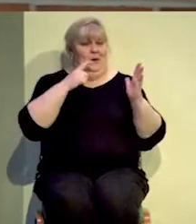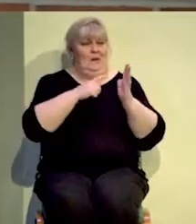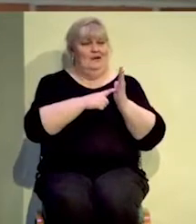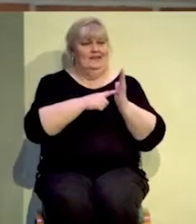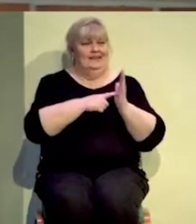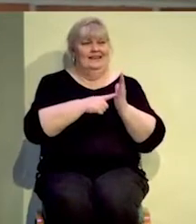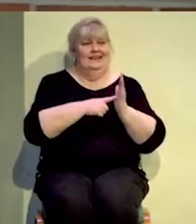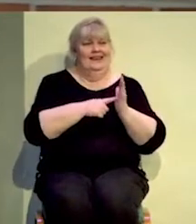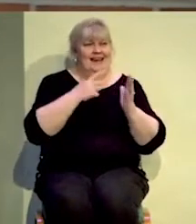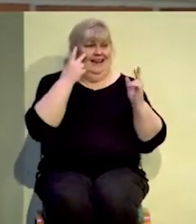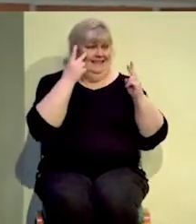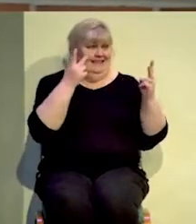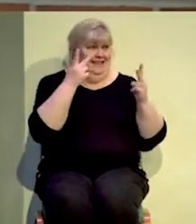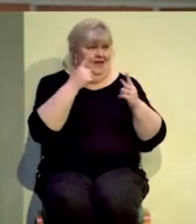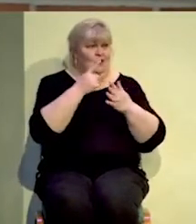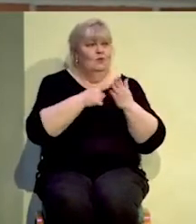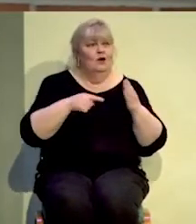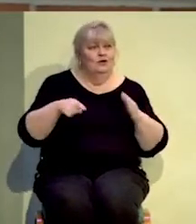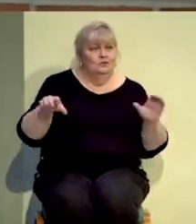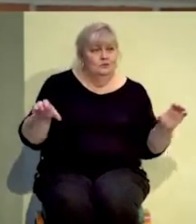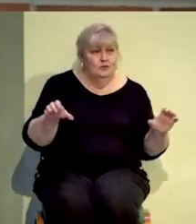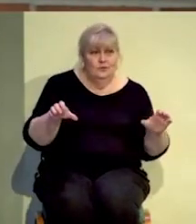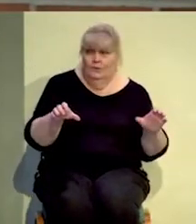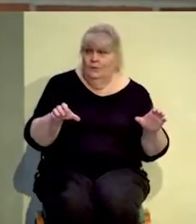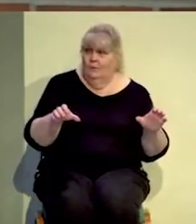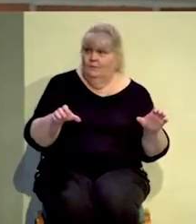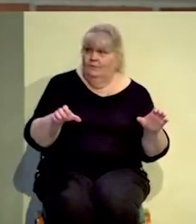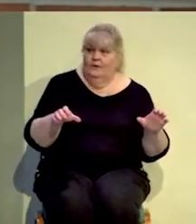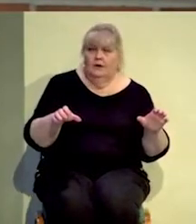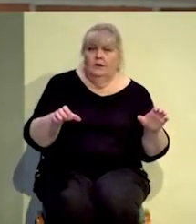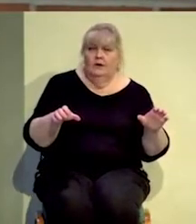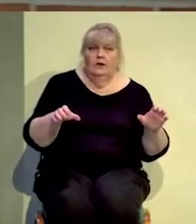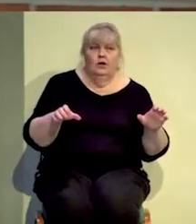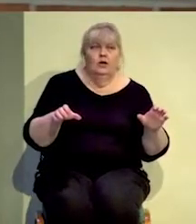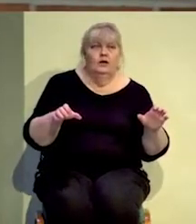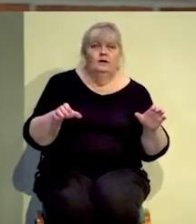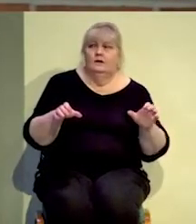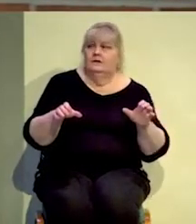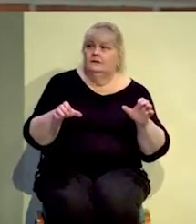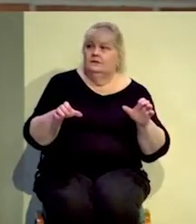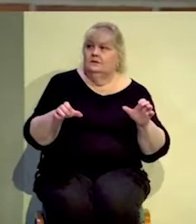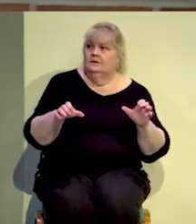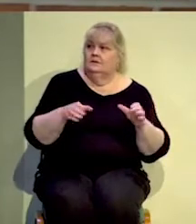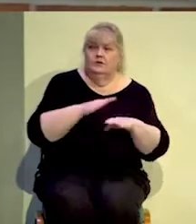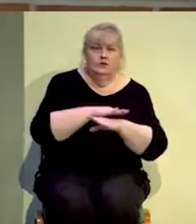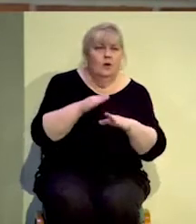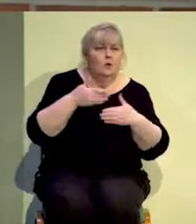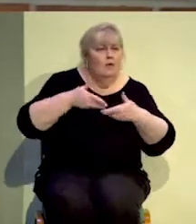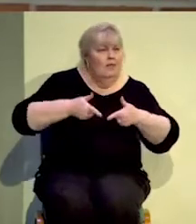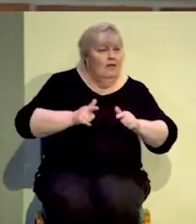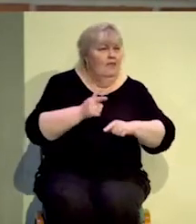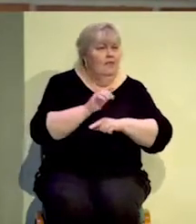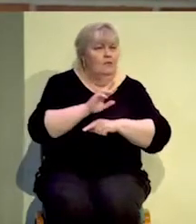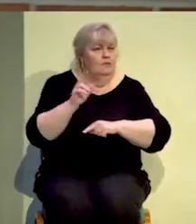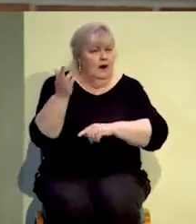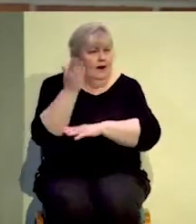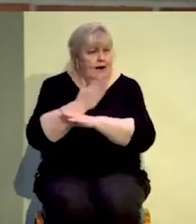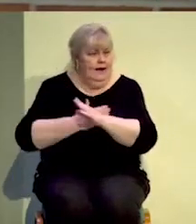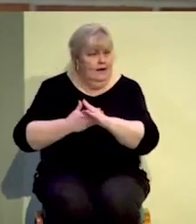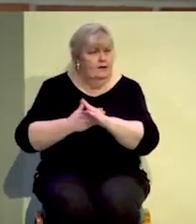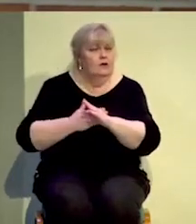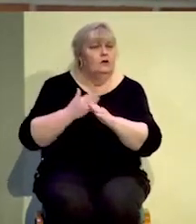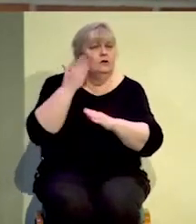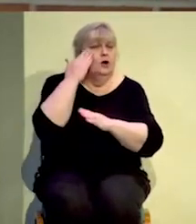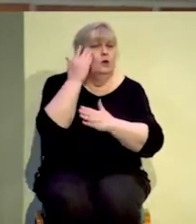do something good for somebody don't take a picture of it and put it on social media. You've stolen your reward. Don't let your right hand know what your left hand is